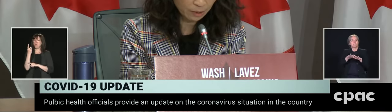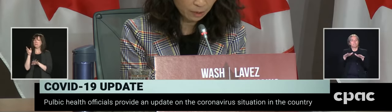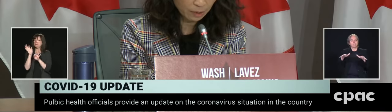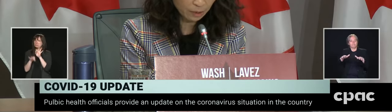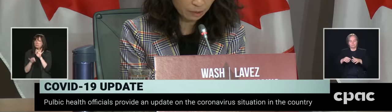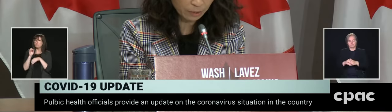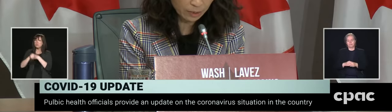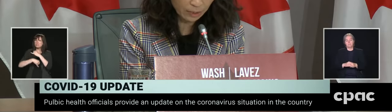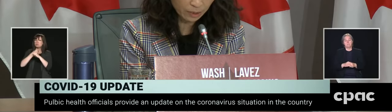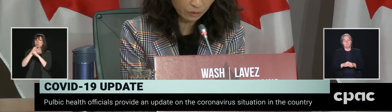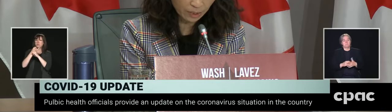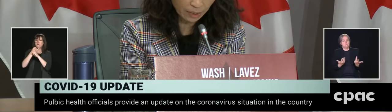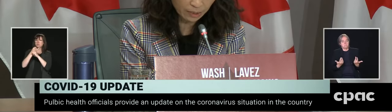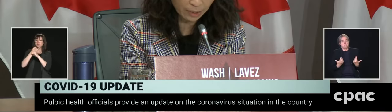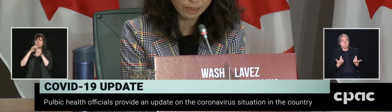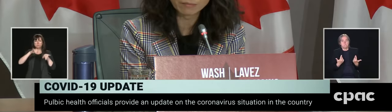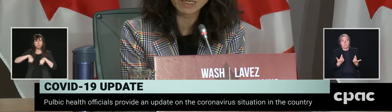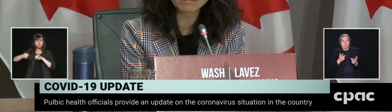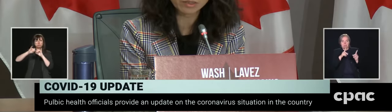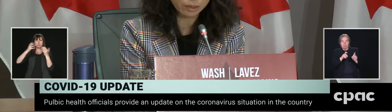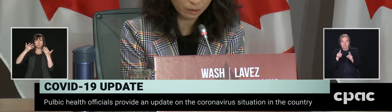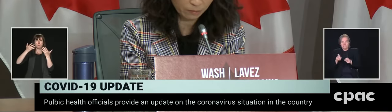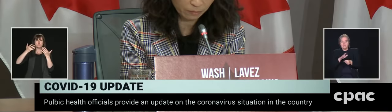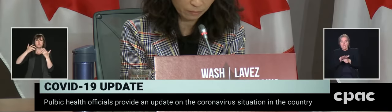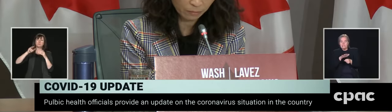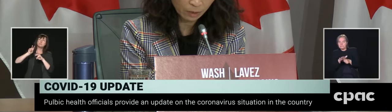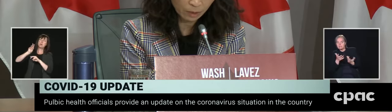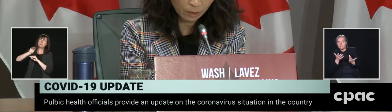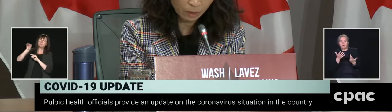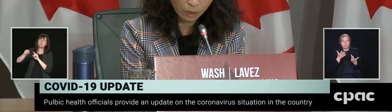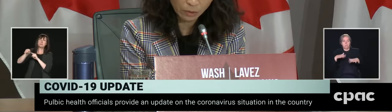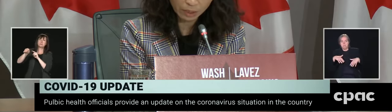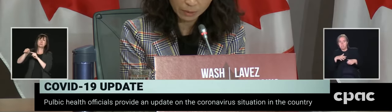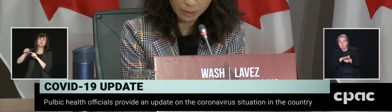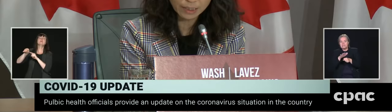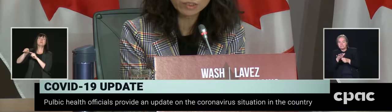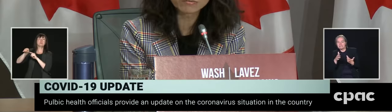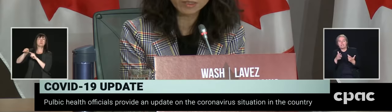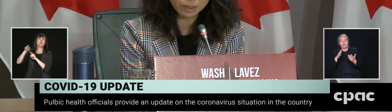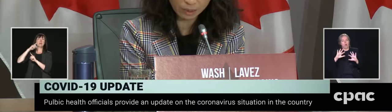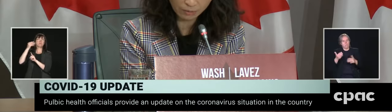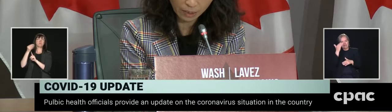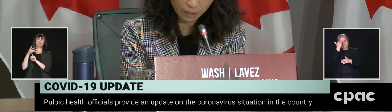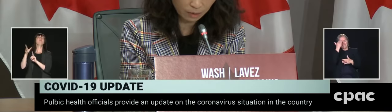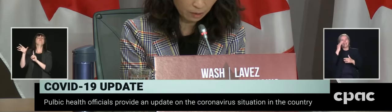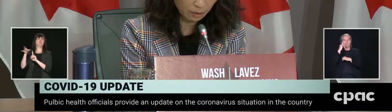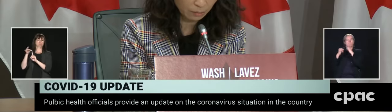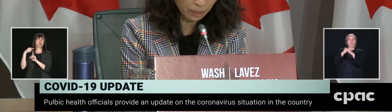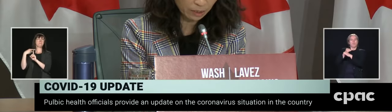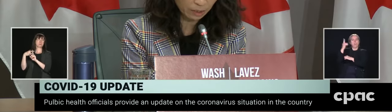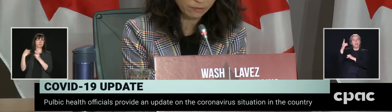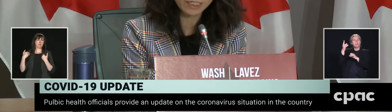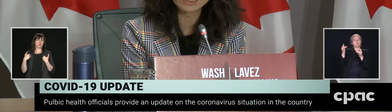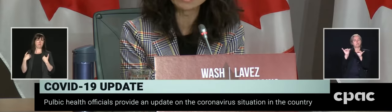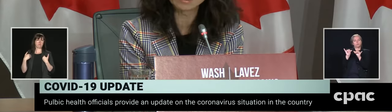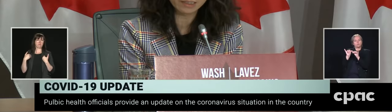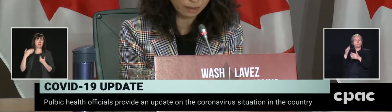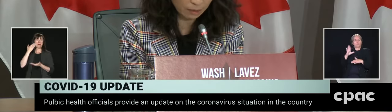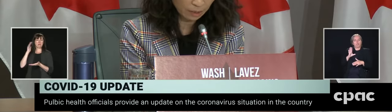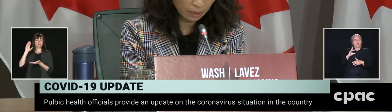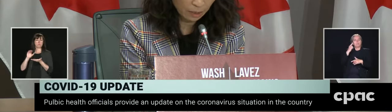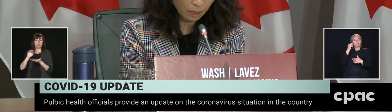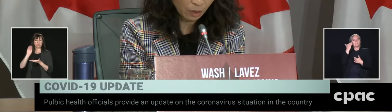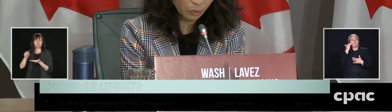testing is the percentage of tests that come back positive. The lower the percentage of positive tests, the better your surveillance